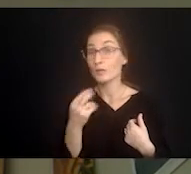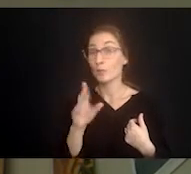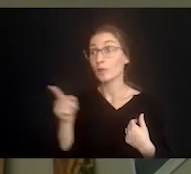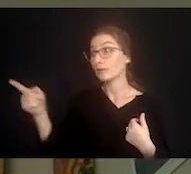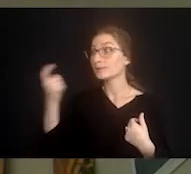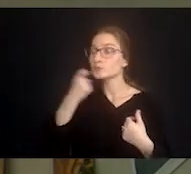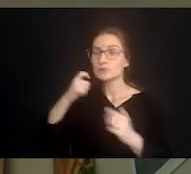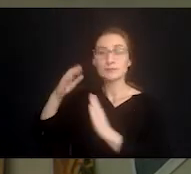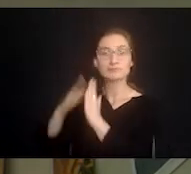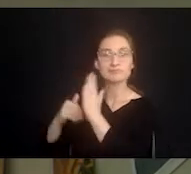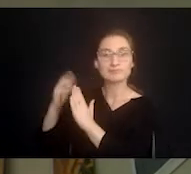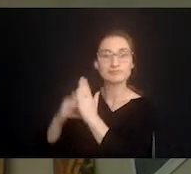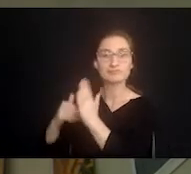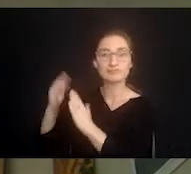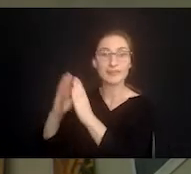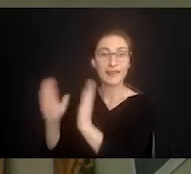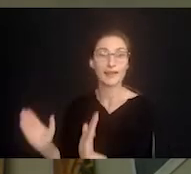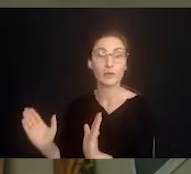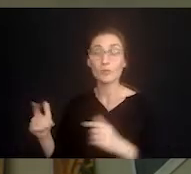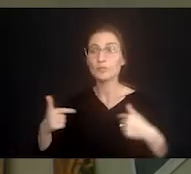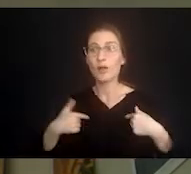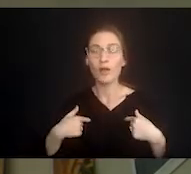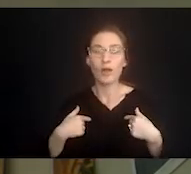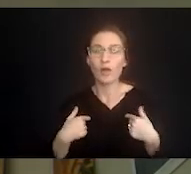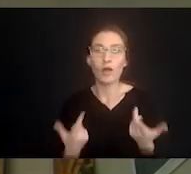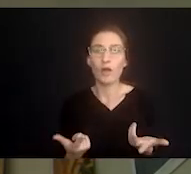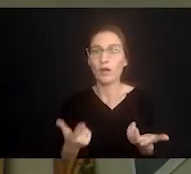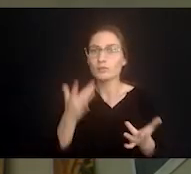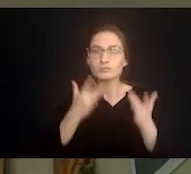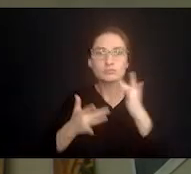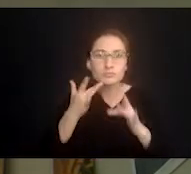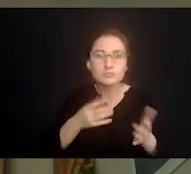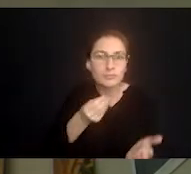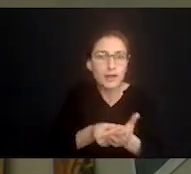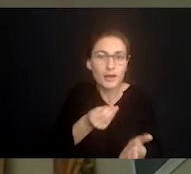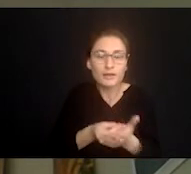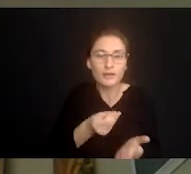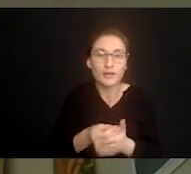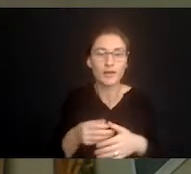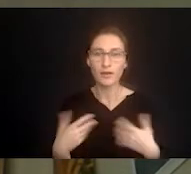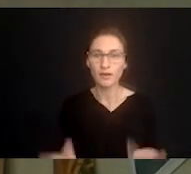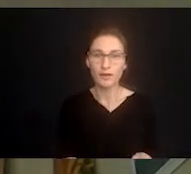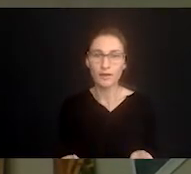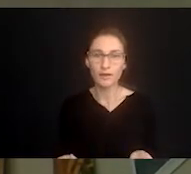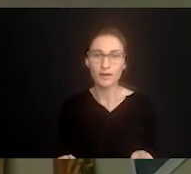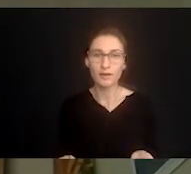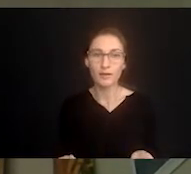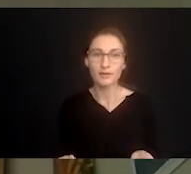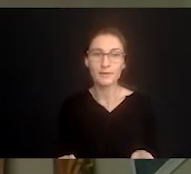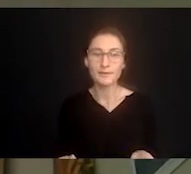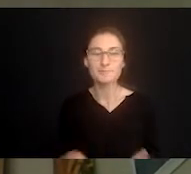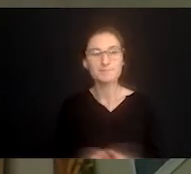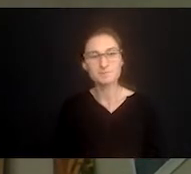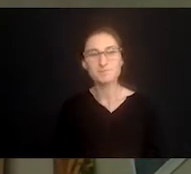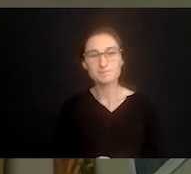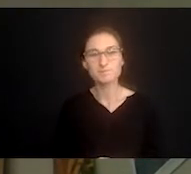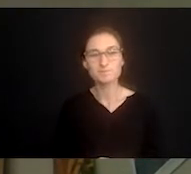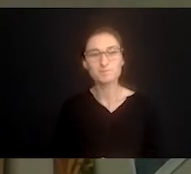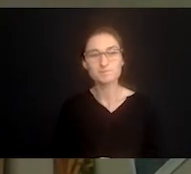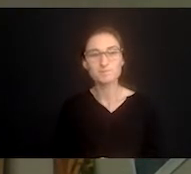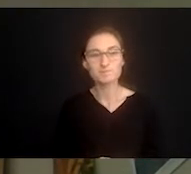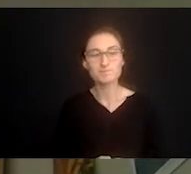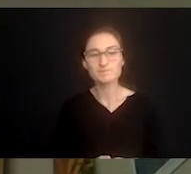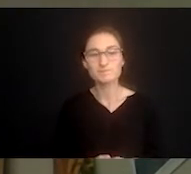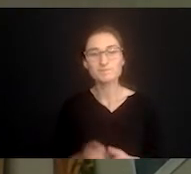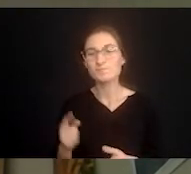get they just got their house painted and i can't even get enough money to to buy a new coloring book or whatever it is um you know look